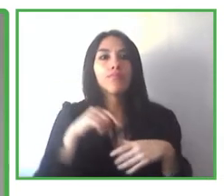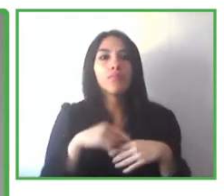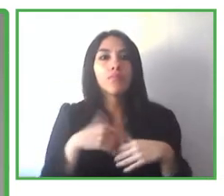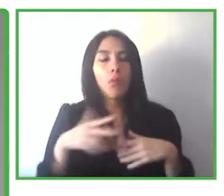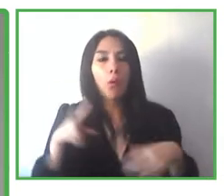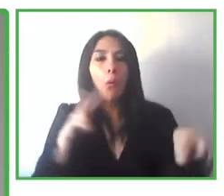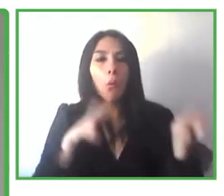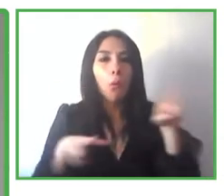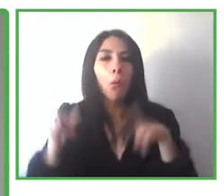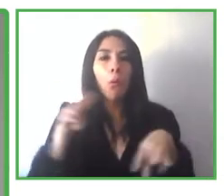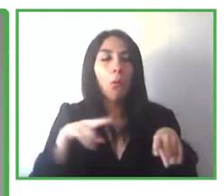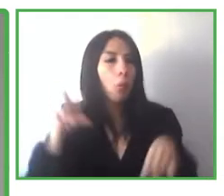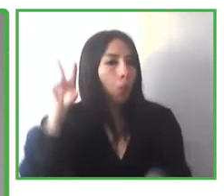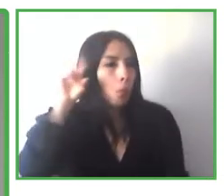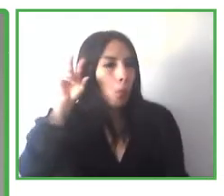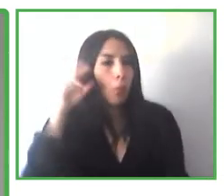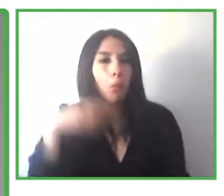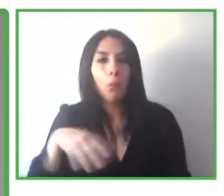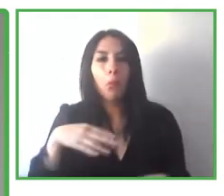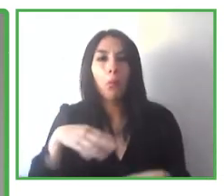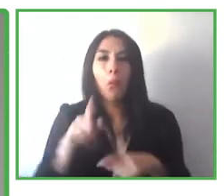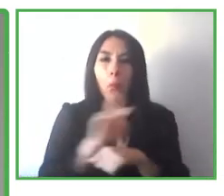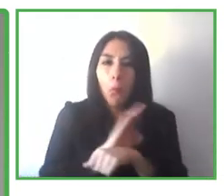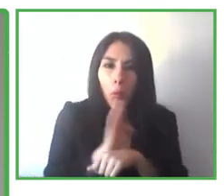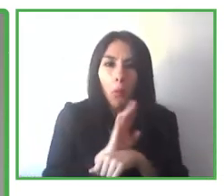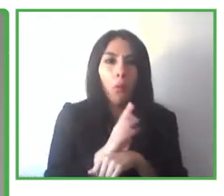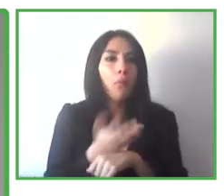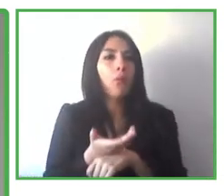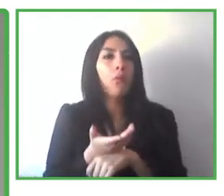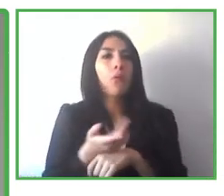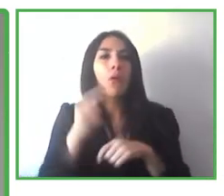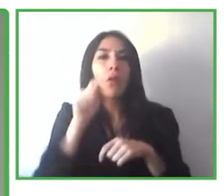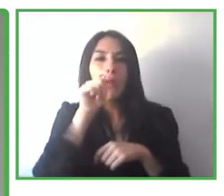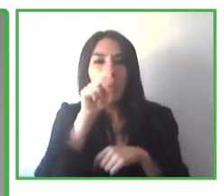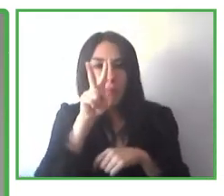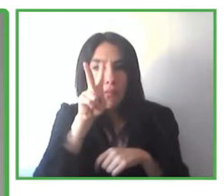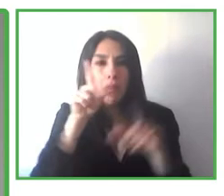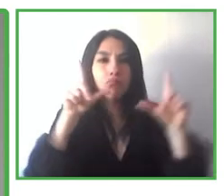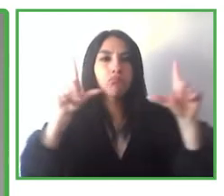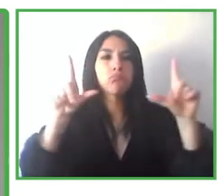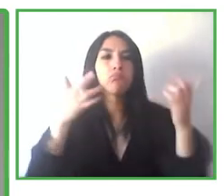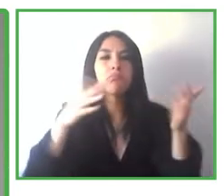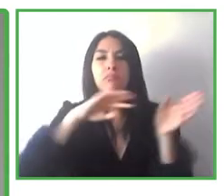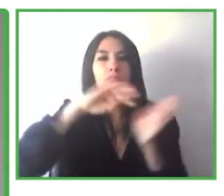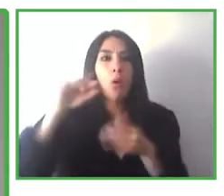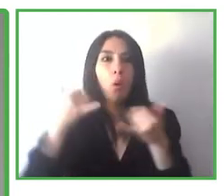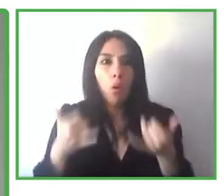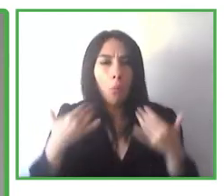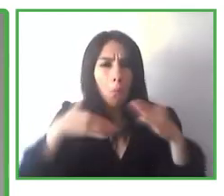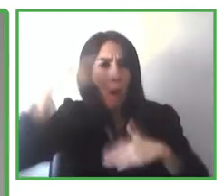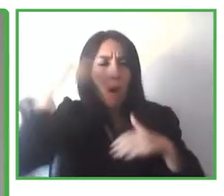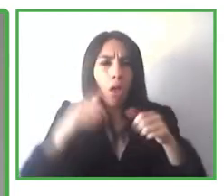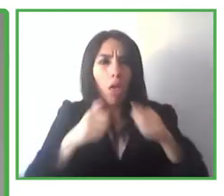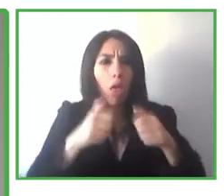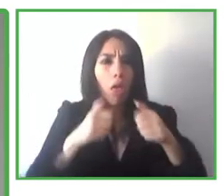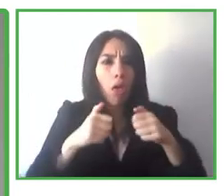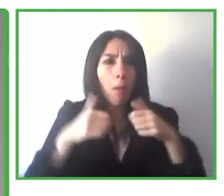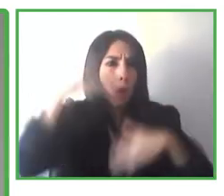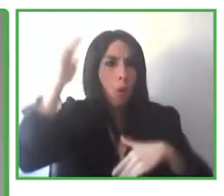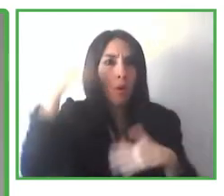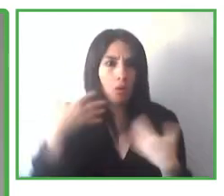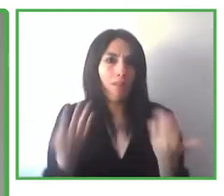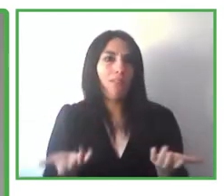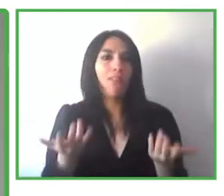audiovisual sector. It is beyond the film and TV industry, and it only continues to grow